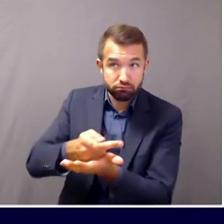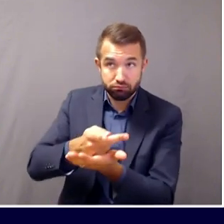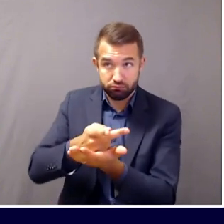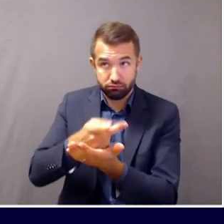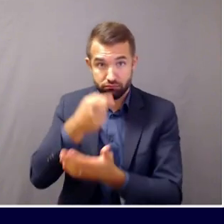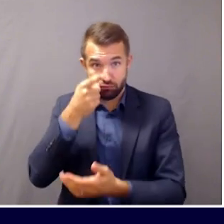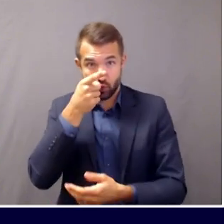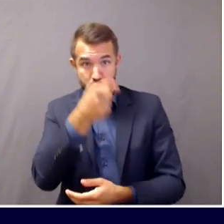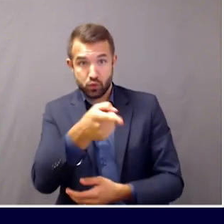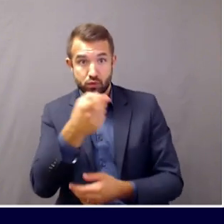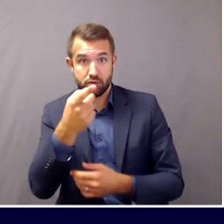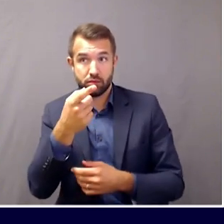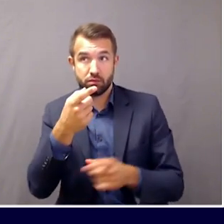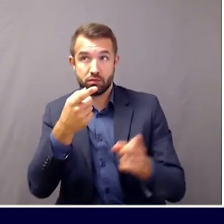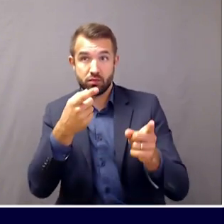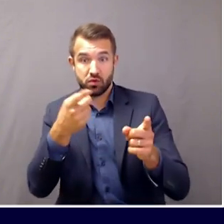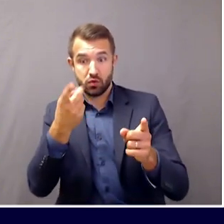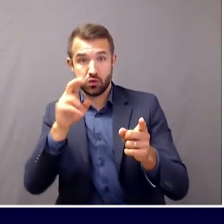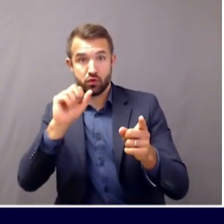addressing the pandemic here?